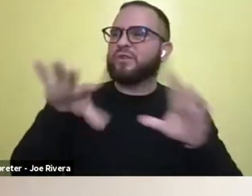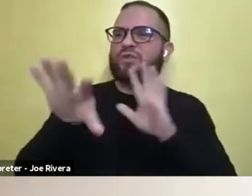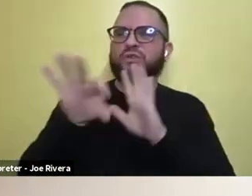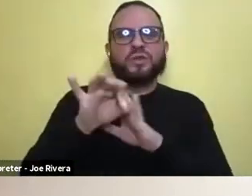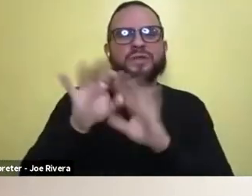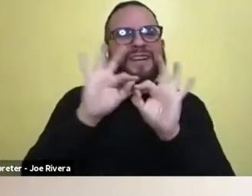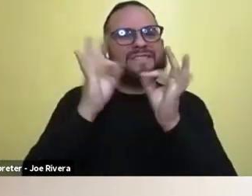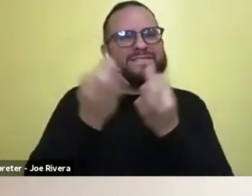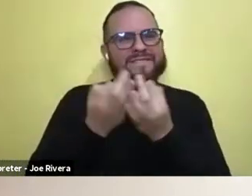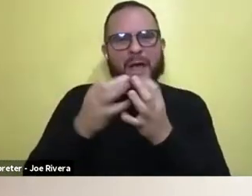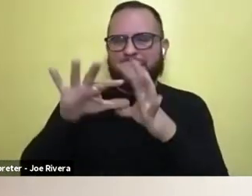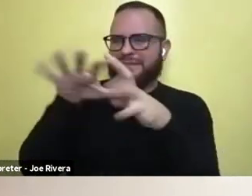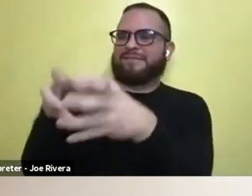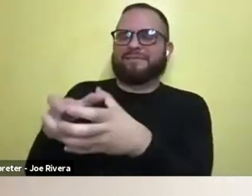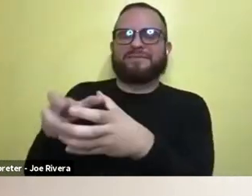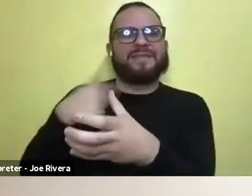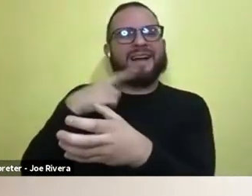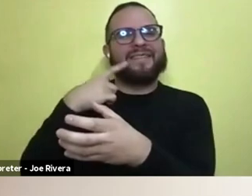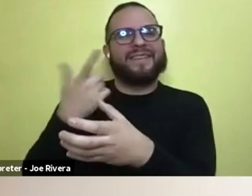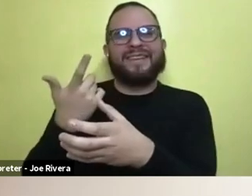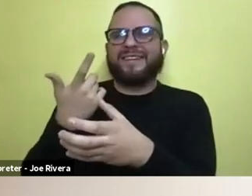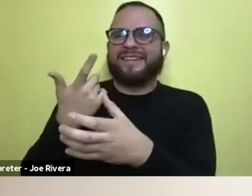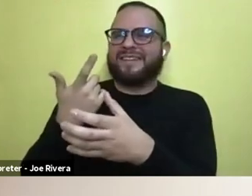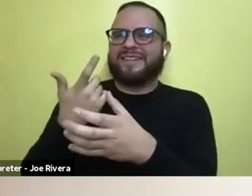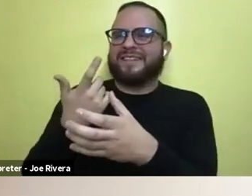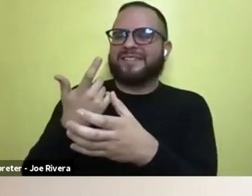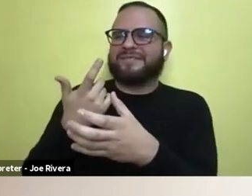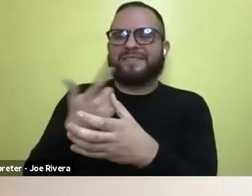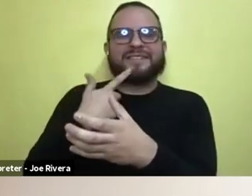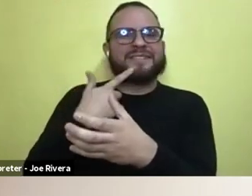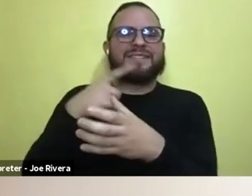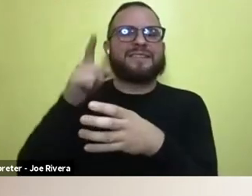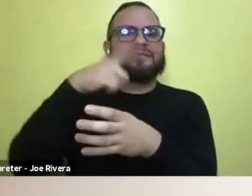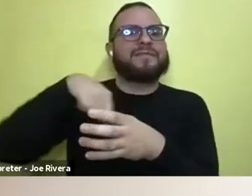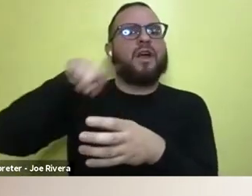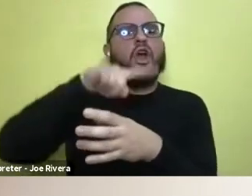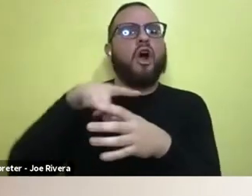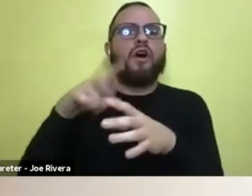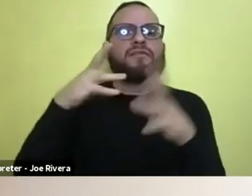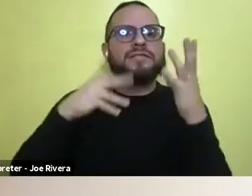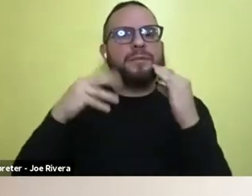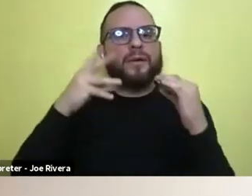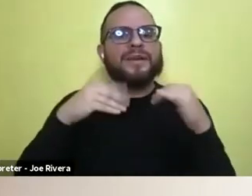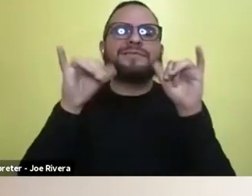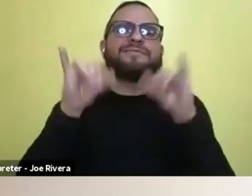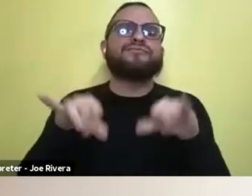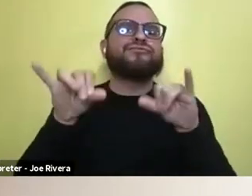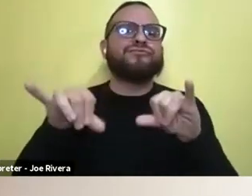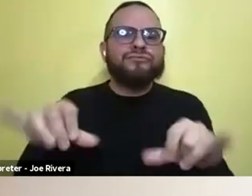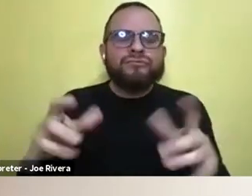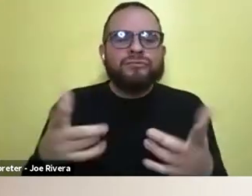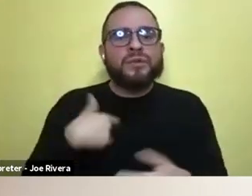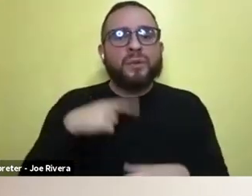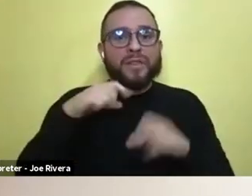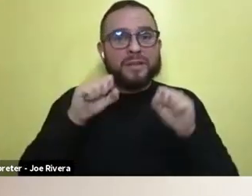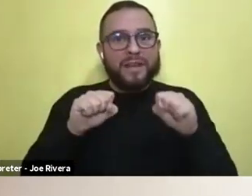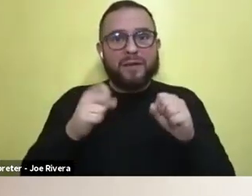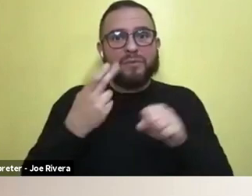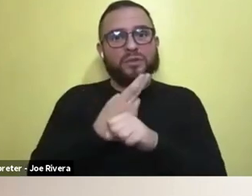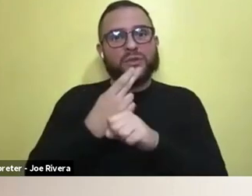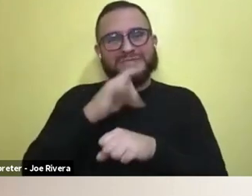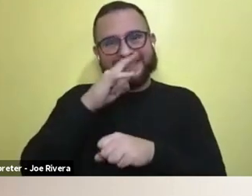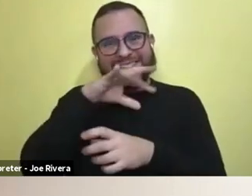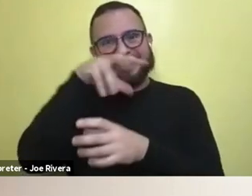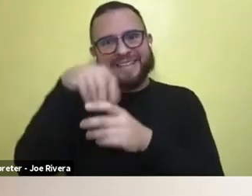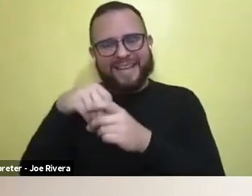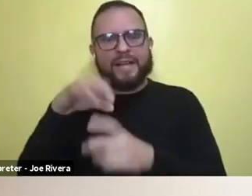denotes that those, that group has all, have all experienced the same thing. And so to be able to use kids in foster care, you get